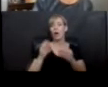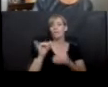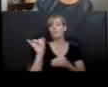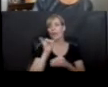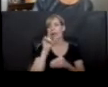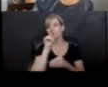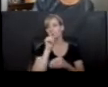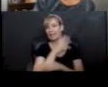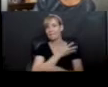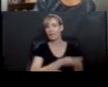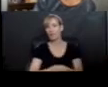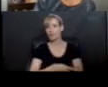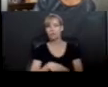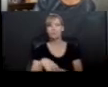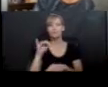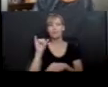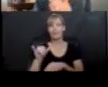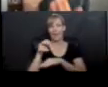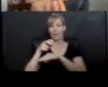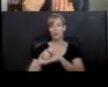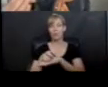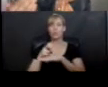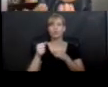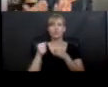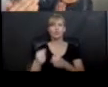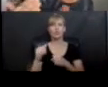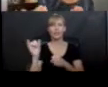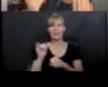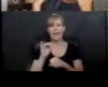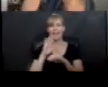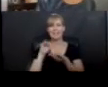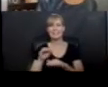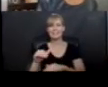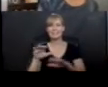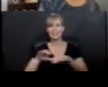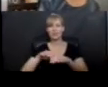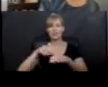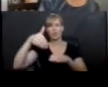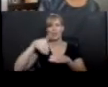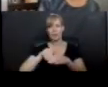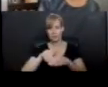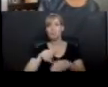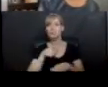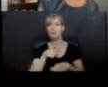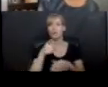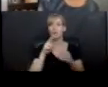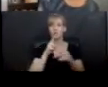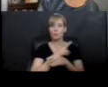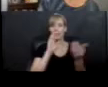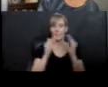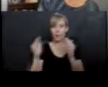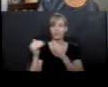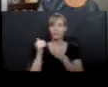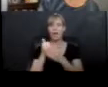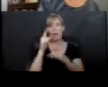Soon the stool was sturdy as a sea chest, right? So comparing one thing to another helps us visualize it. Here's an